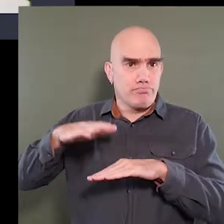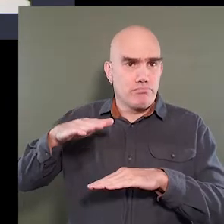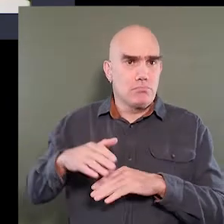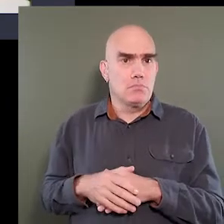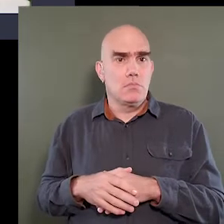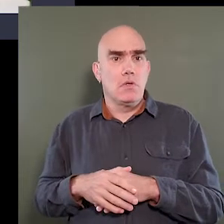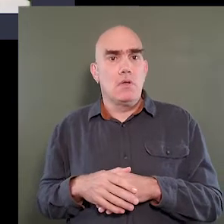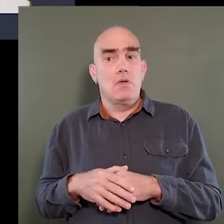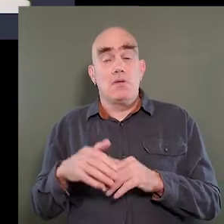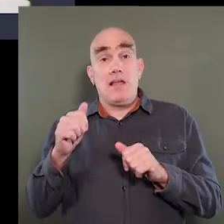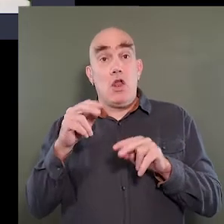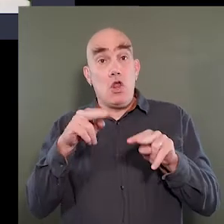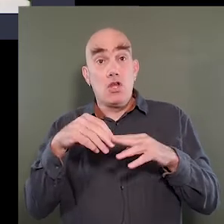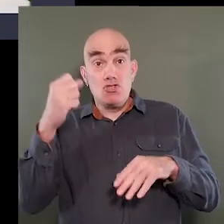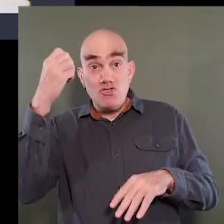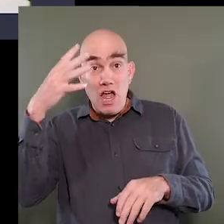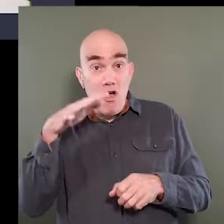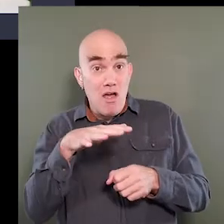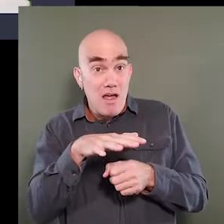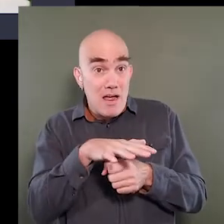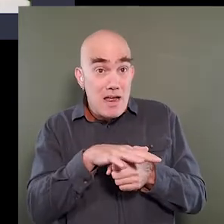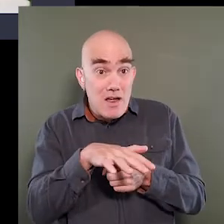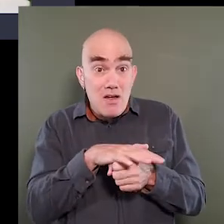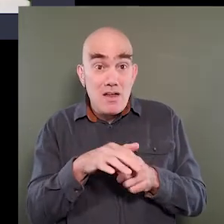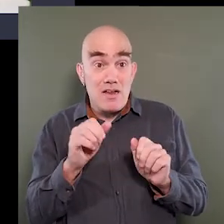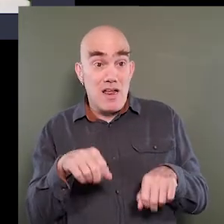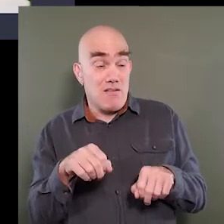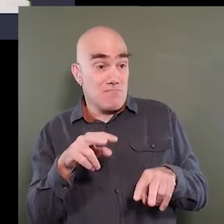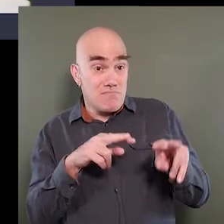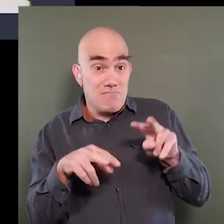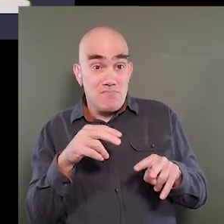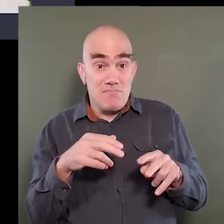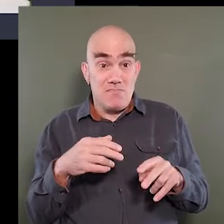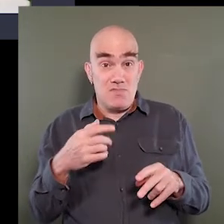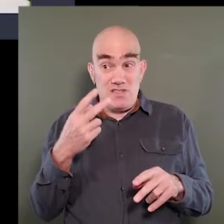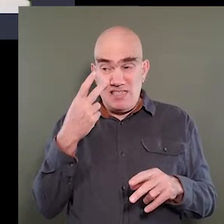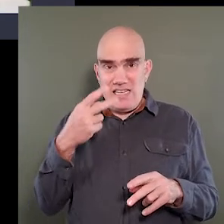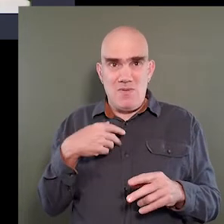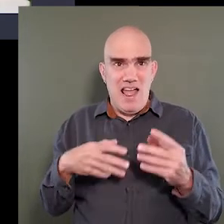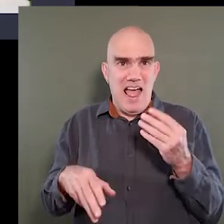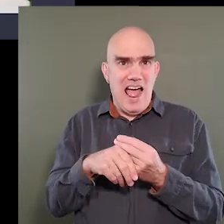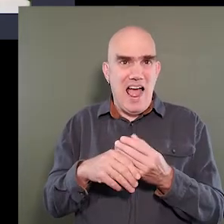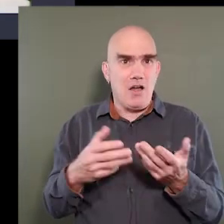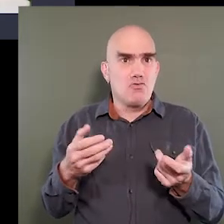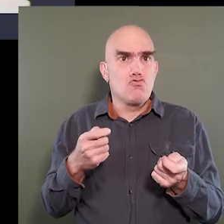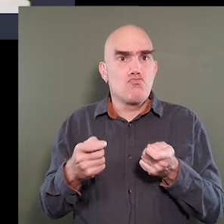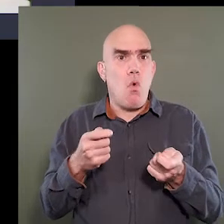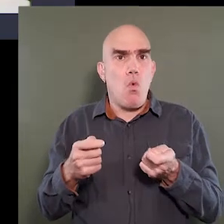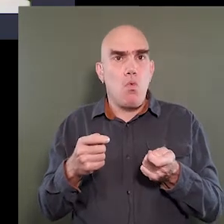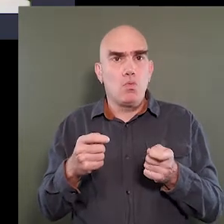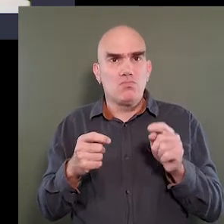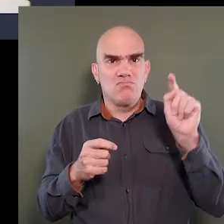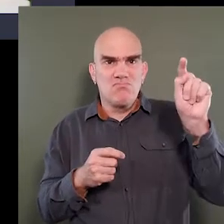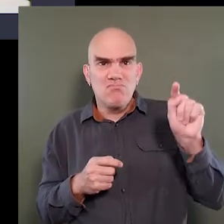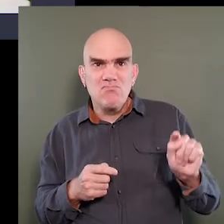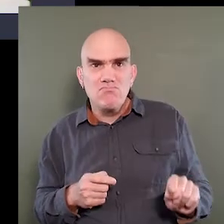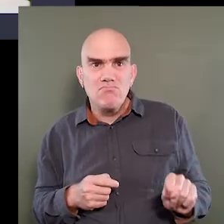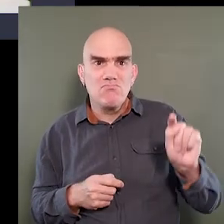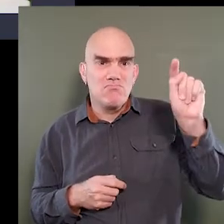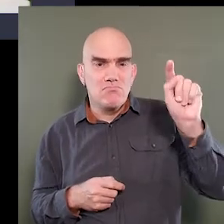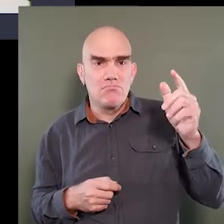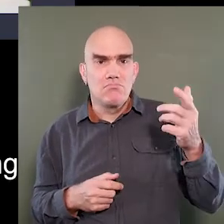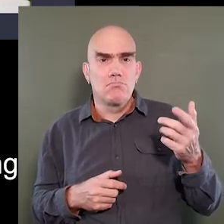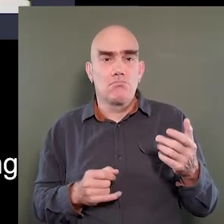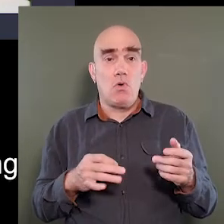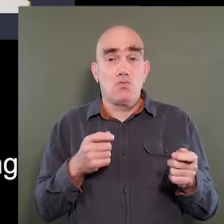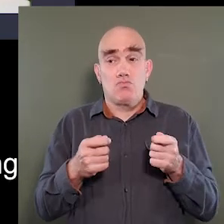the seat height. You can look into the shower area. You can see that we've added controls up and down.